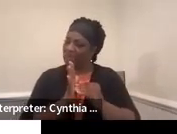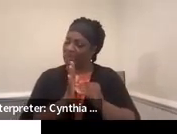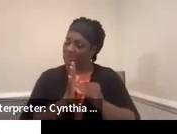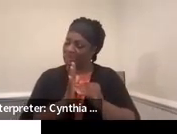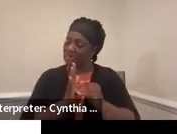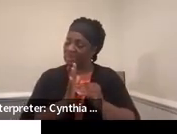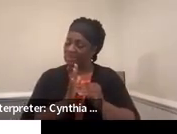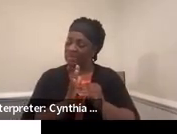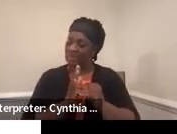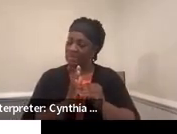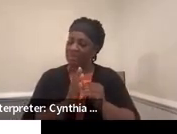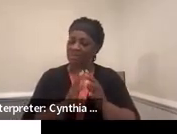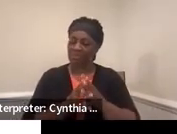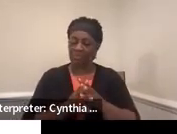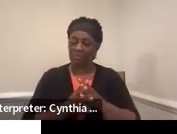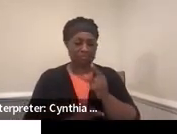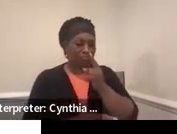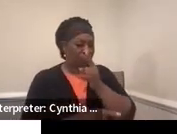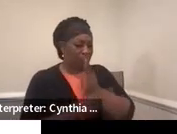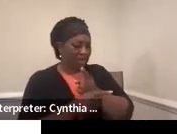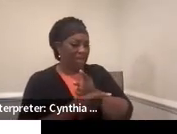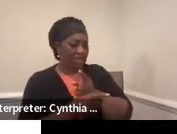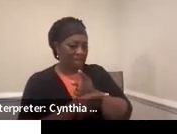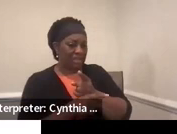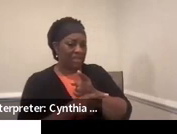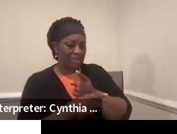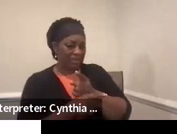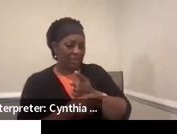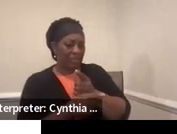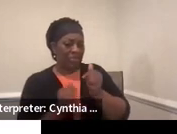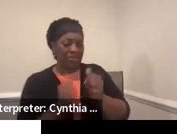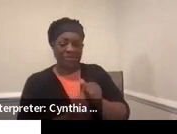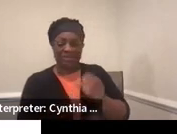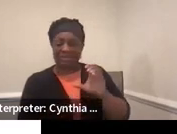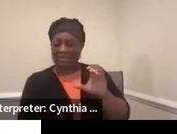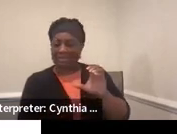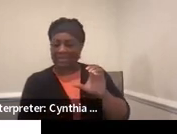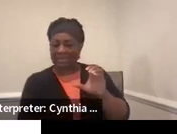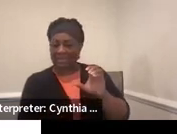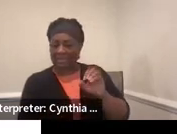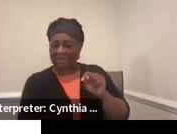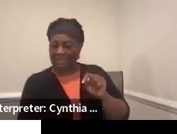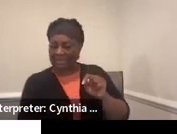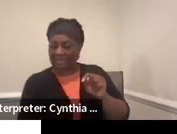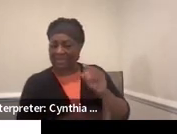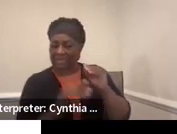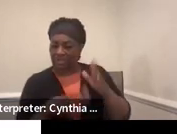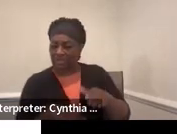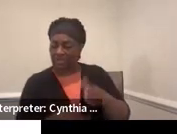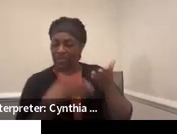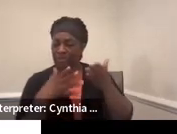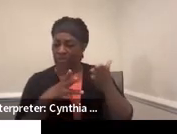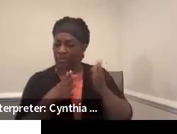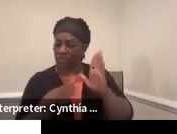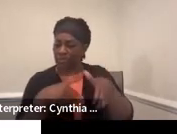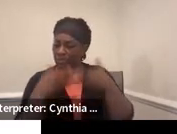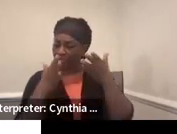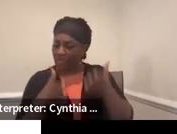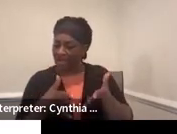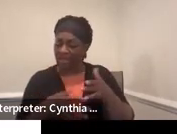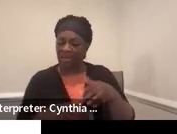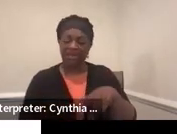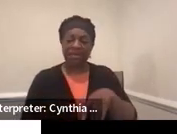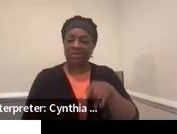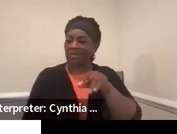end. Absolutely. Yes, whether it's the CTE teacher, whether it's the service provider, whether it's VR,